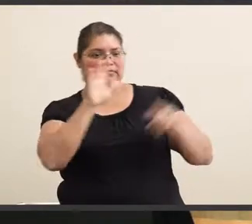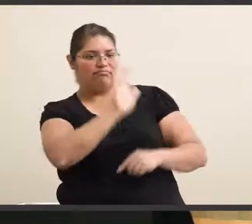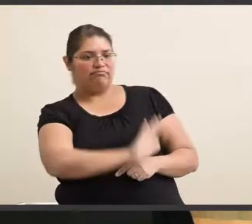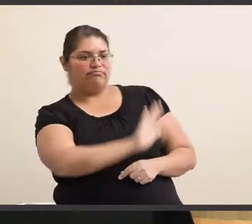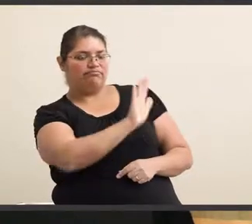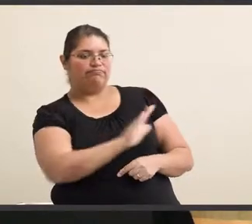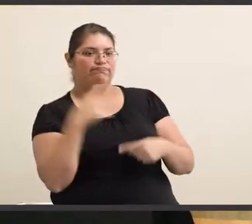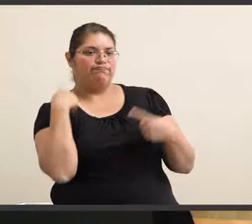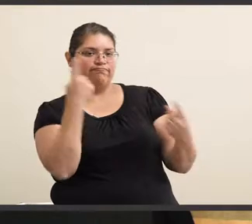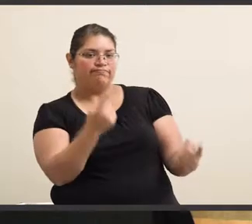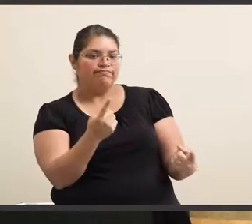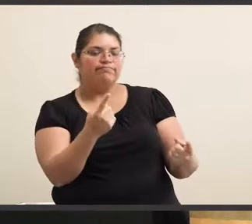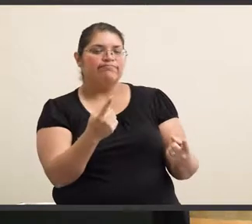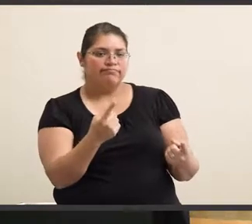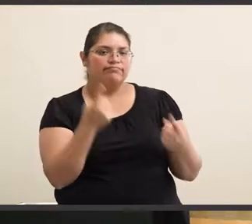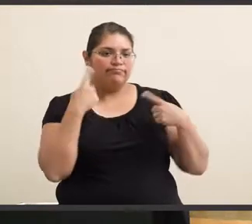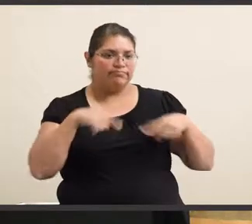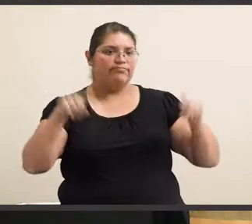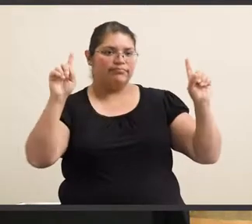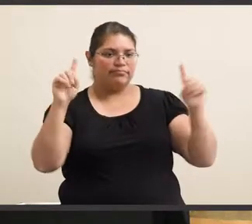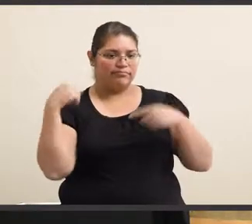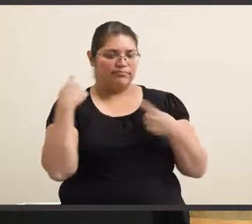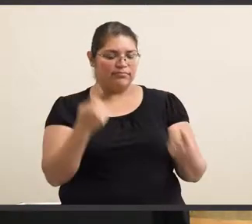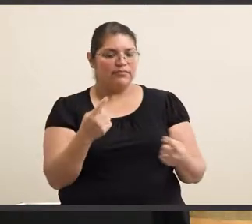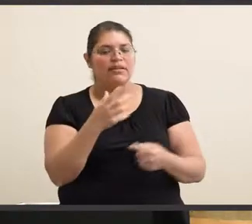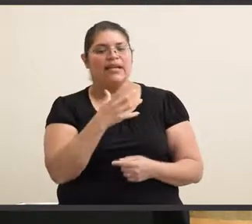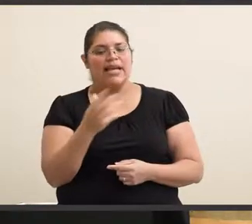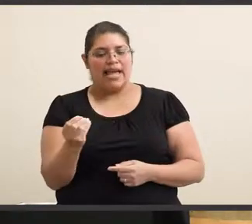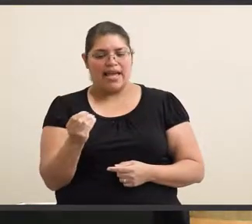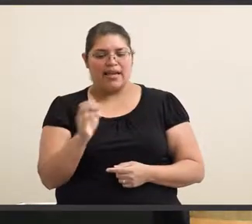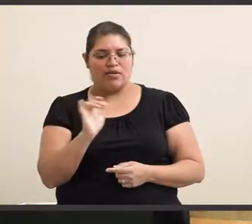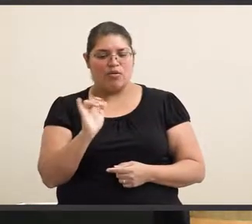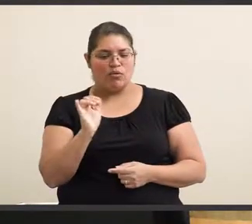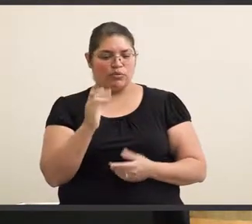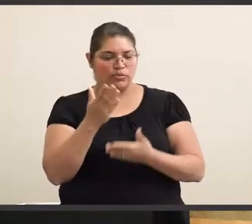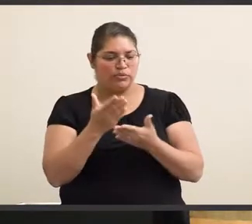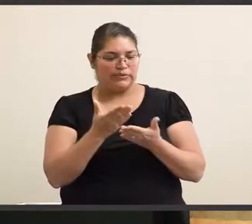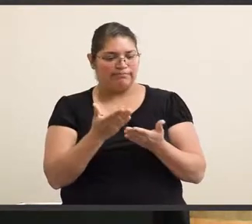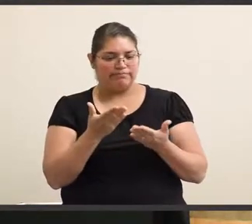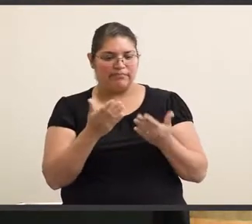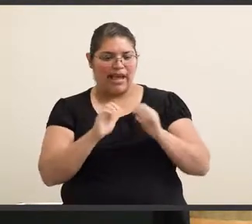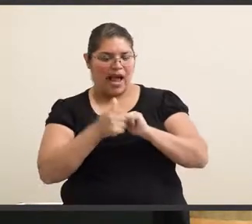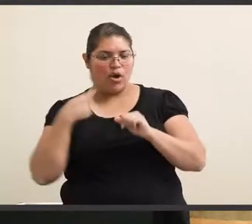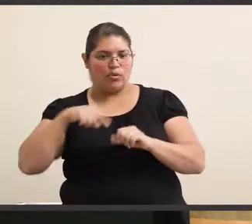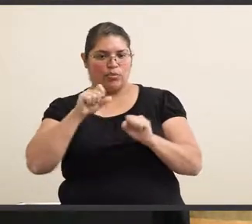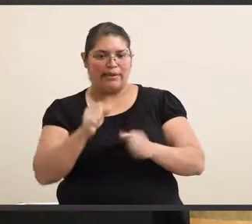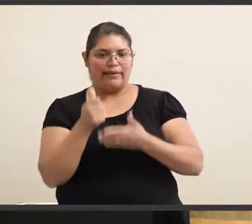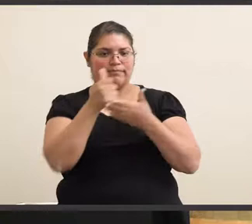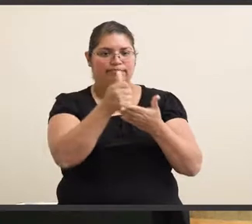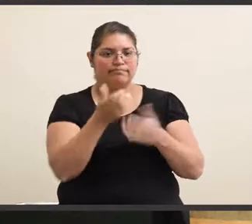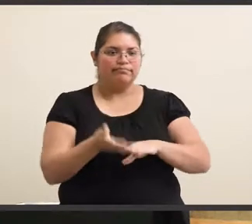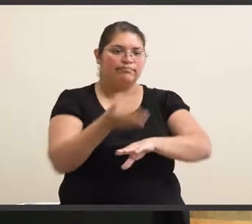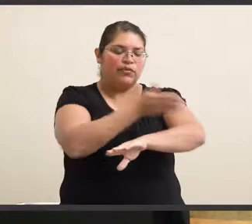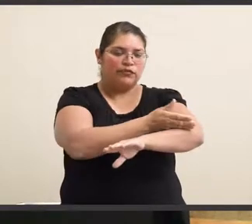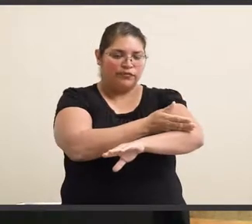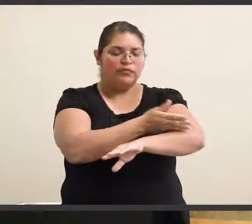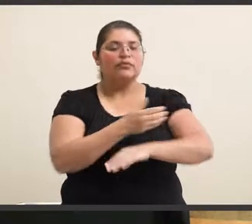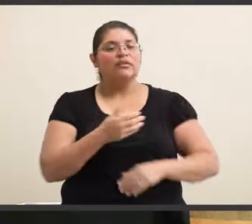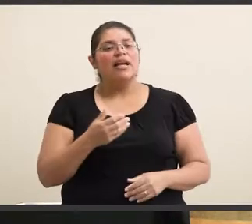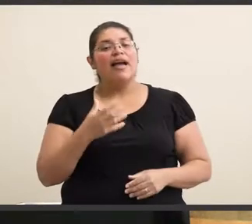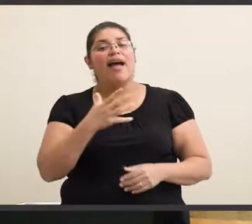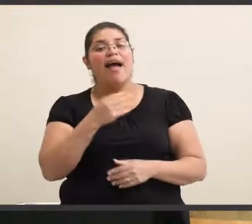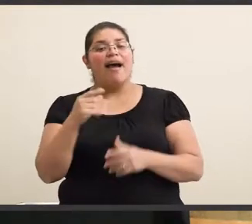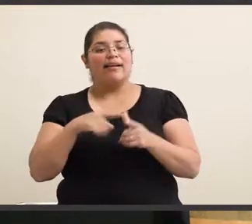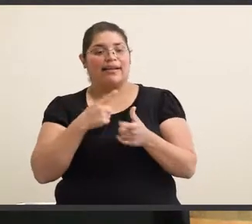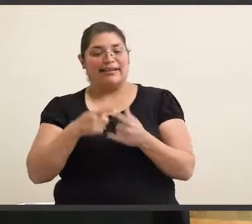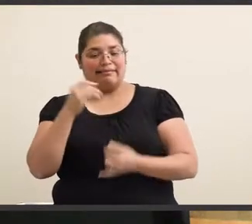they've achieved so far. And then things that we could improve upon and finish it